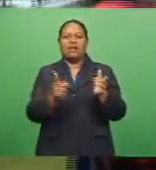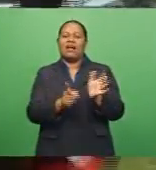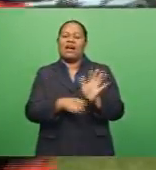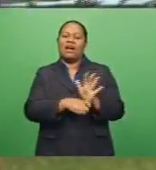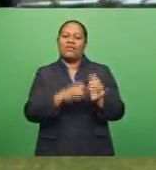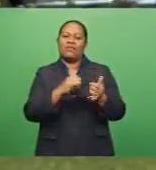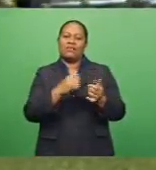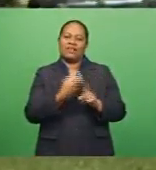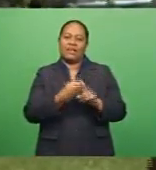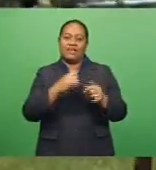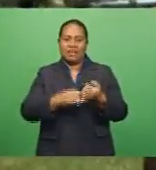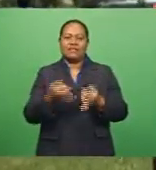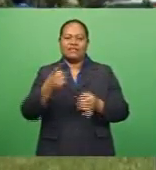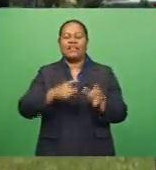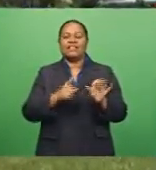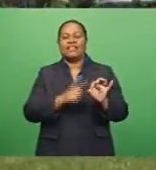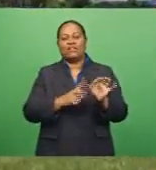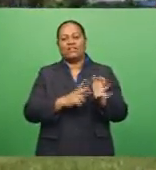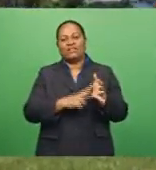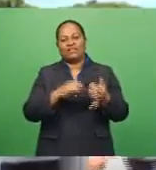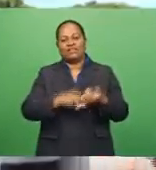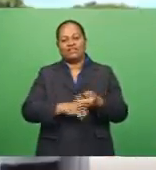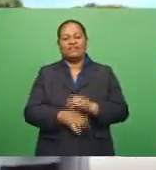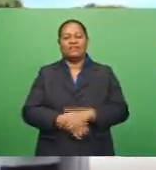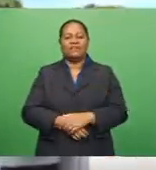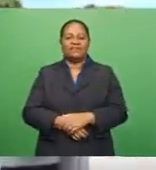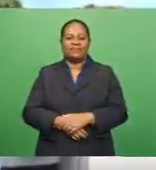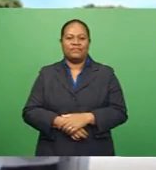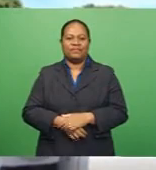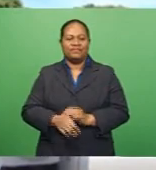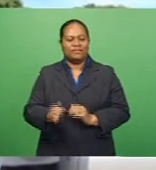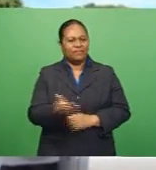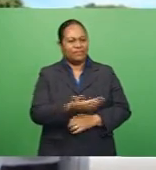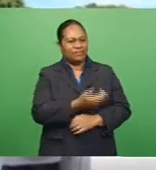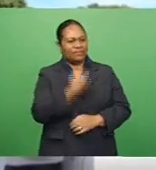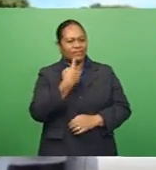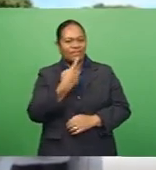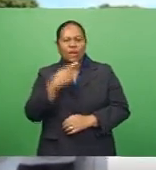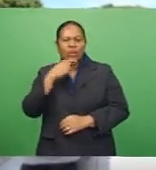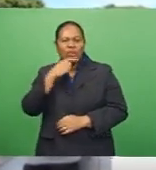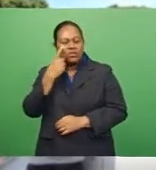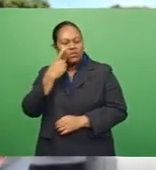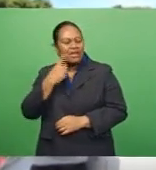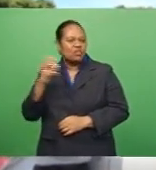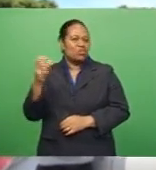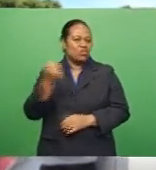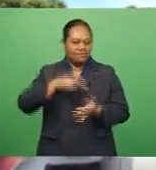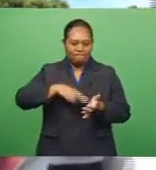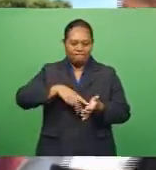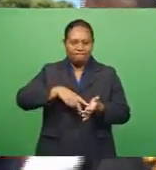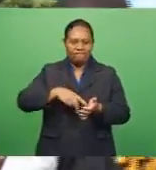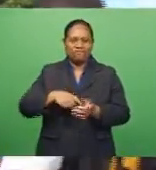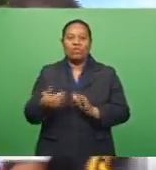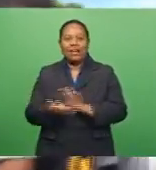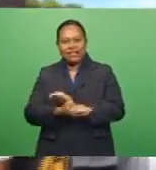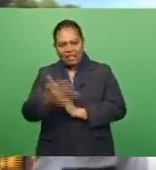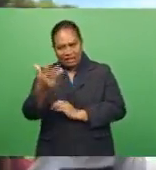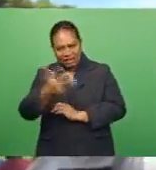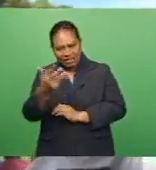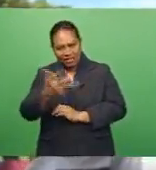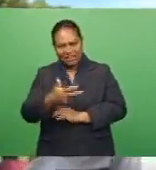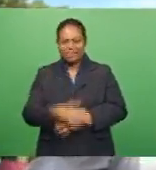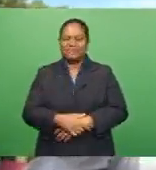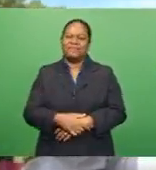and Queen Victoria School. The boys and I are preparing to win the rugby league this year for the under-19. And